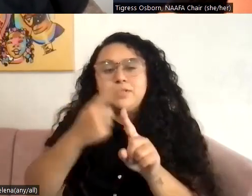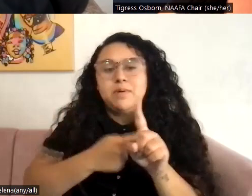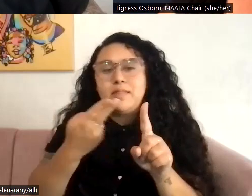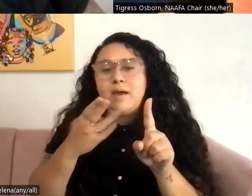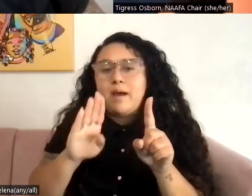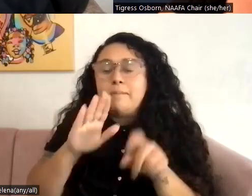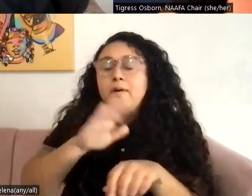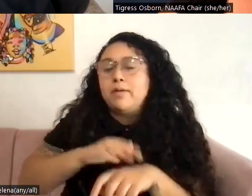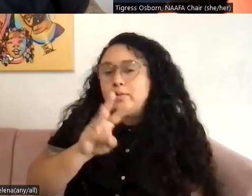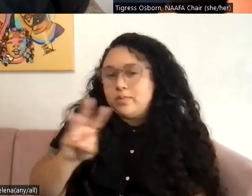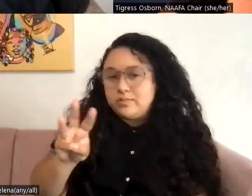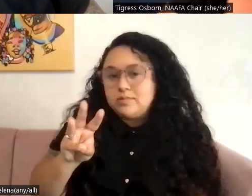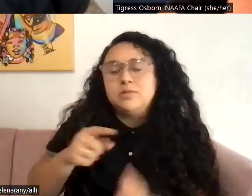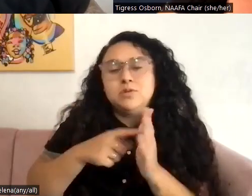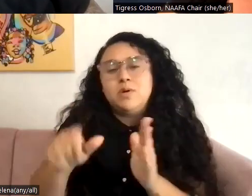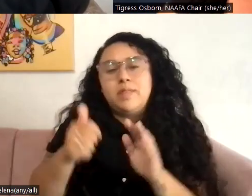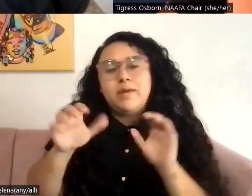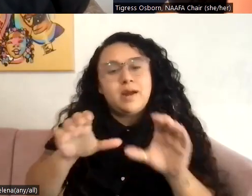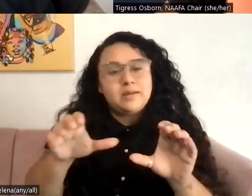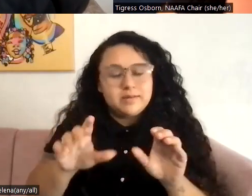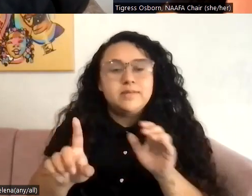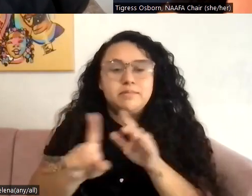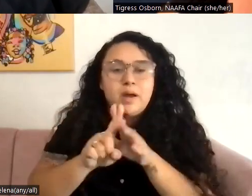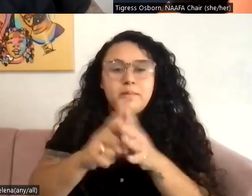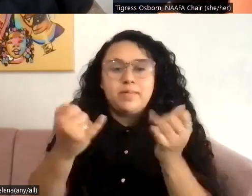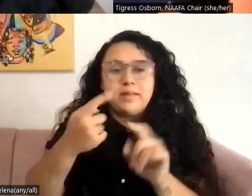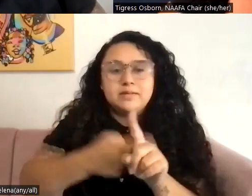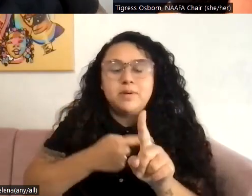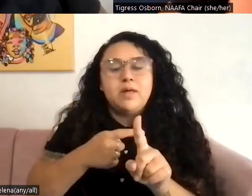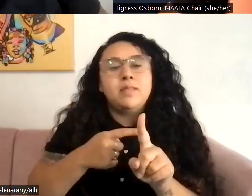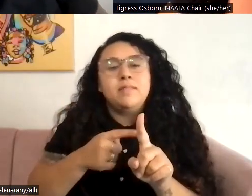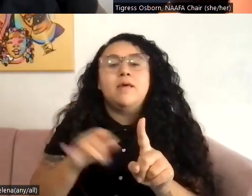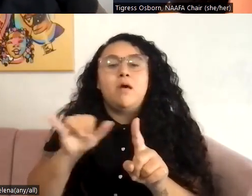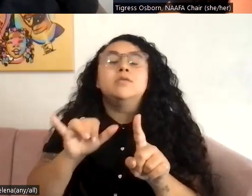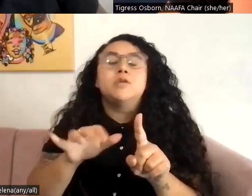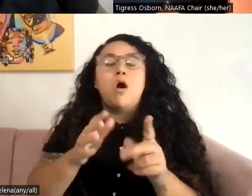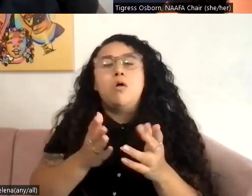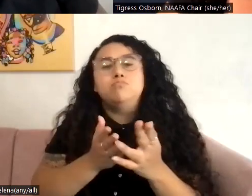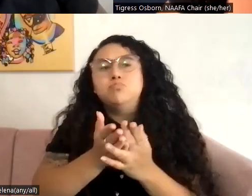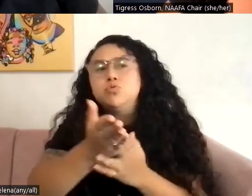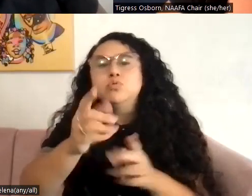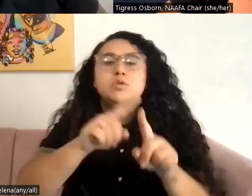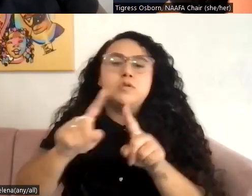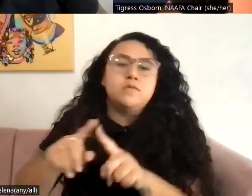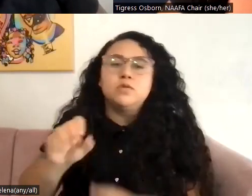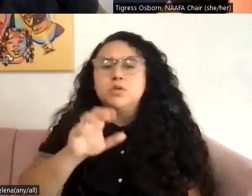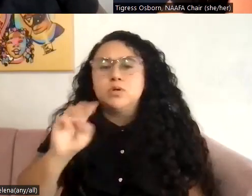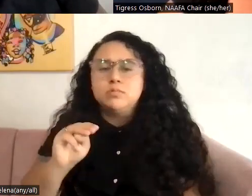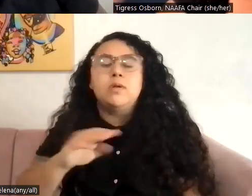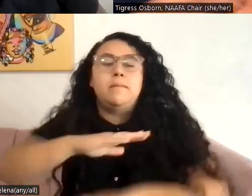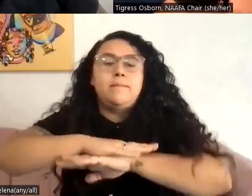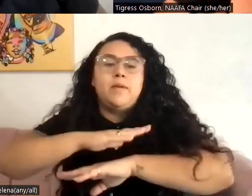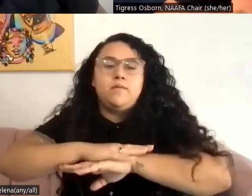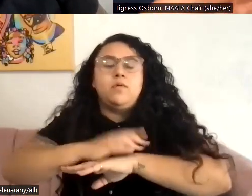also show you the other activities we have coming up this month. And across our social media platforms, we're doing lots of education around what fat